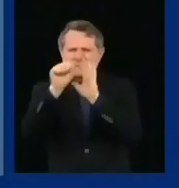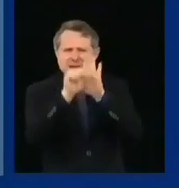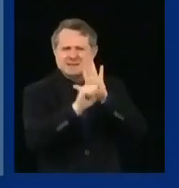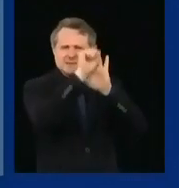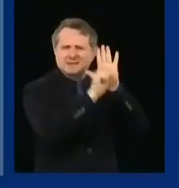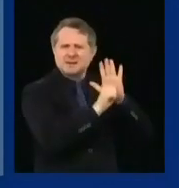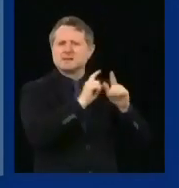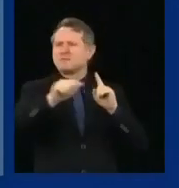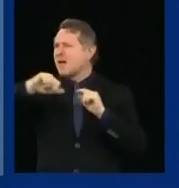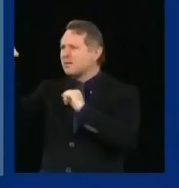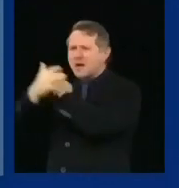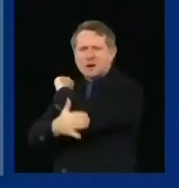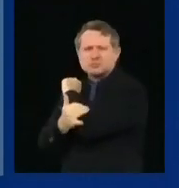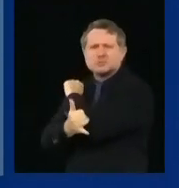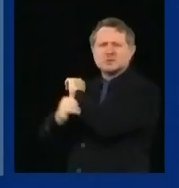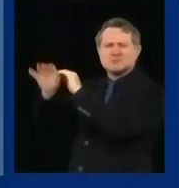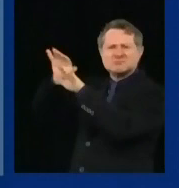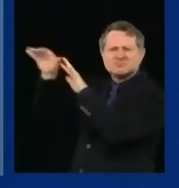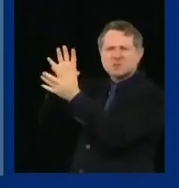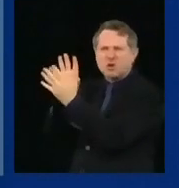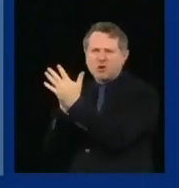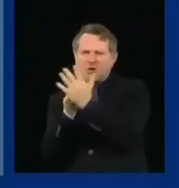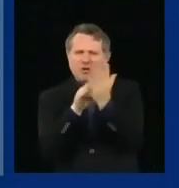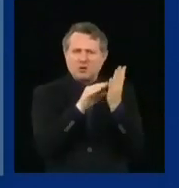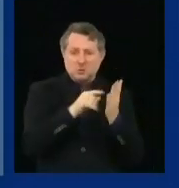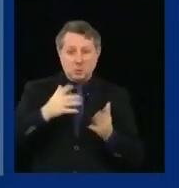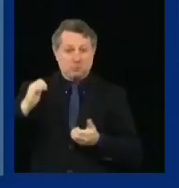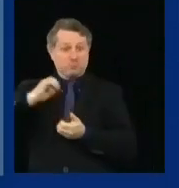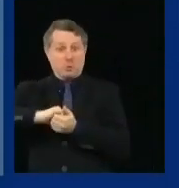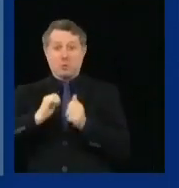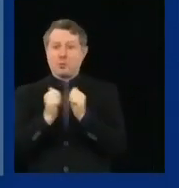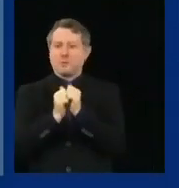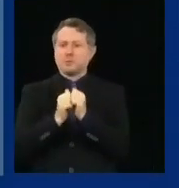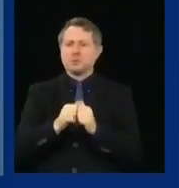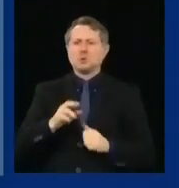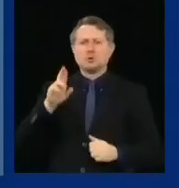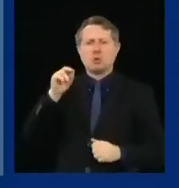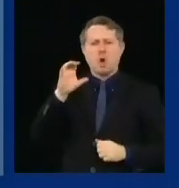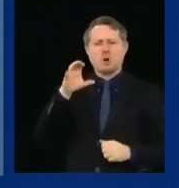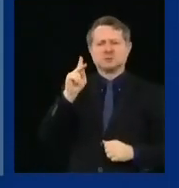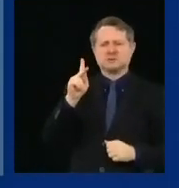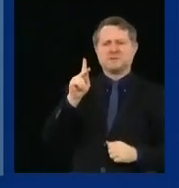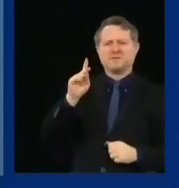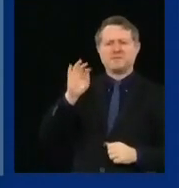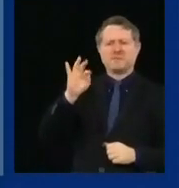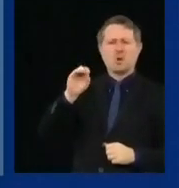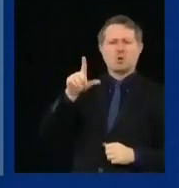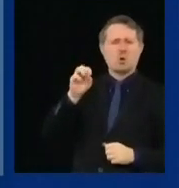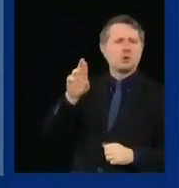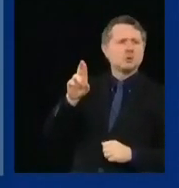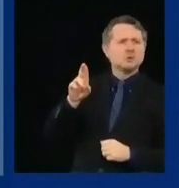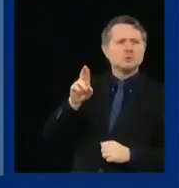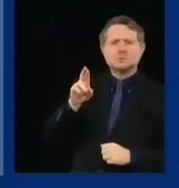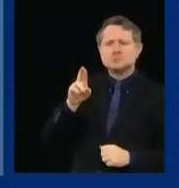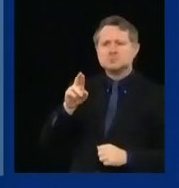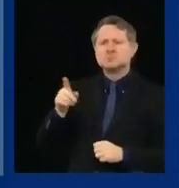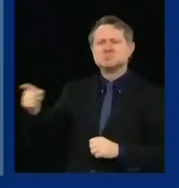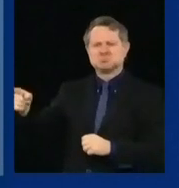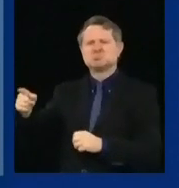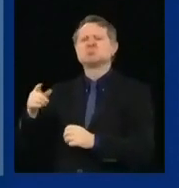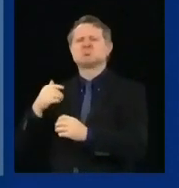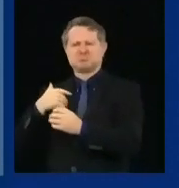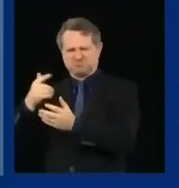partnering with Rockefeller University and the New York Genome Center to see if there's anything in the DNA of these cases.